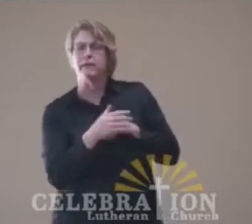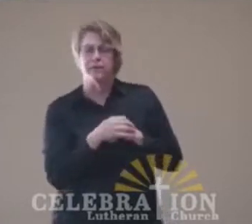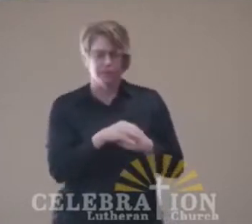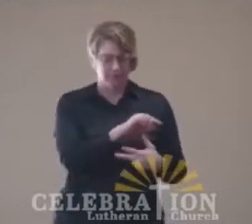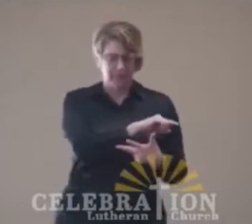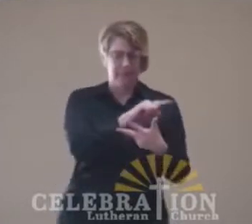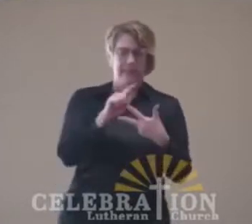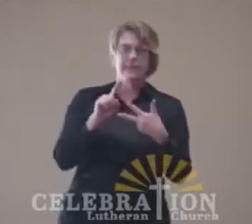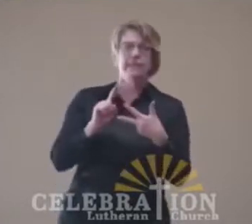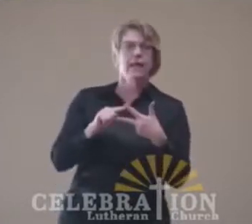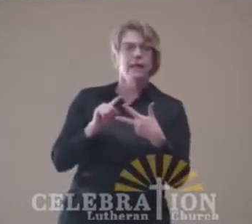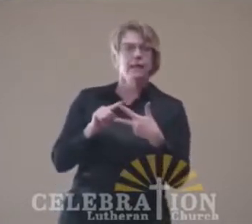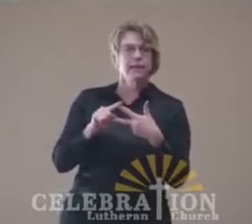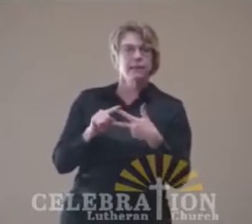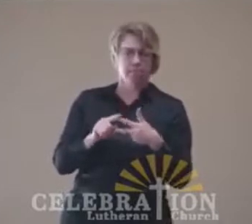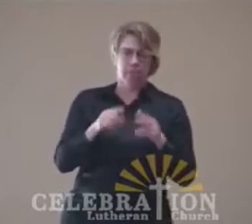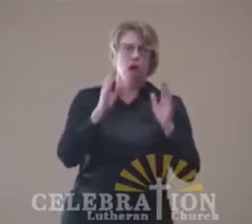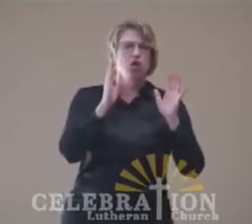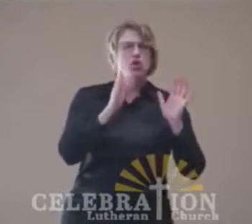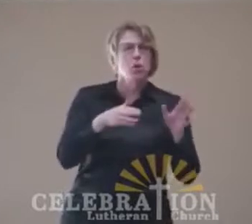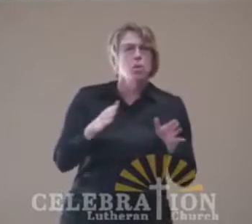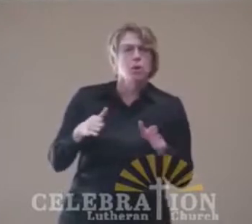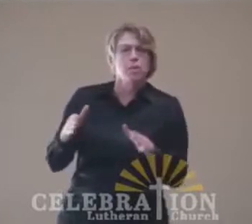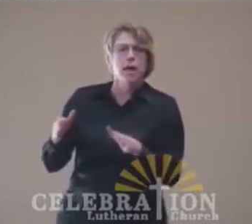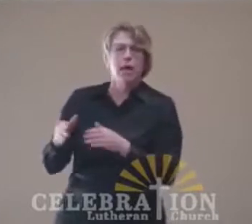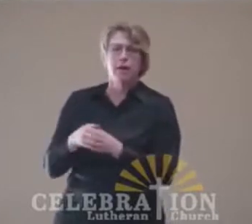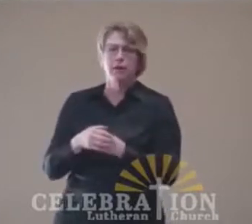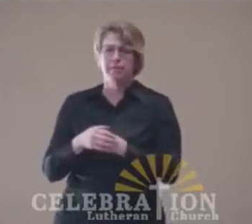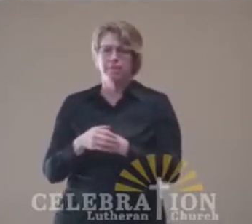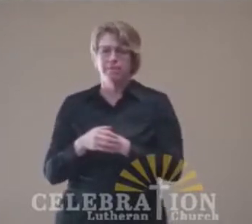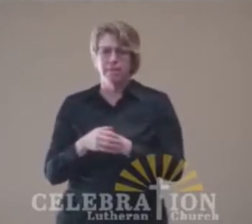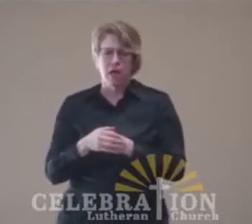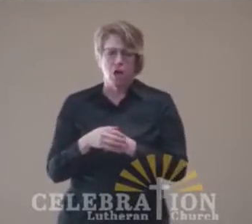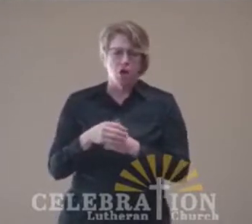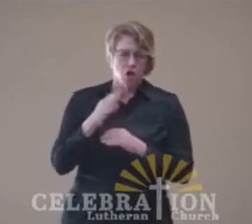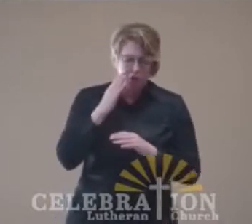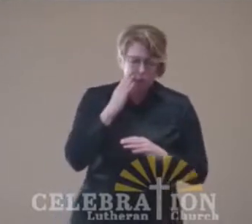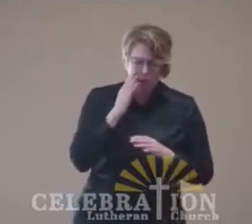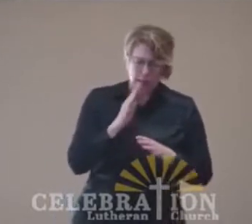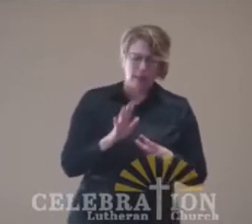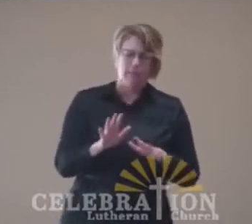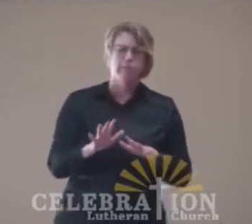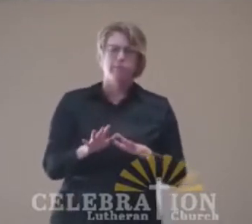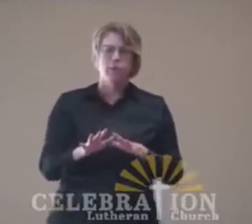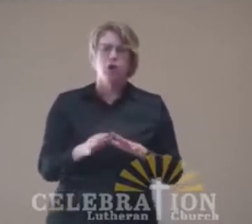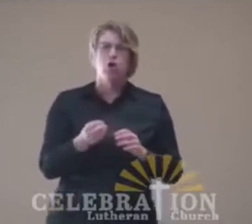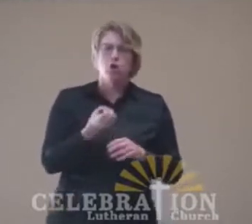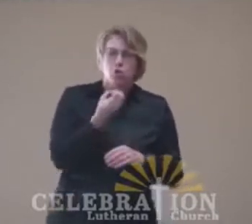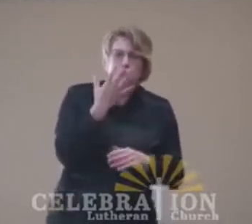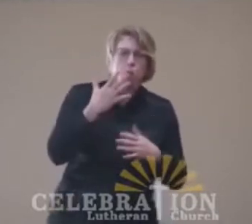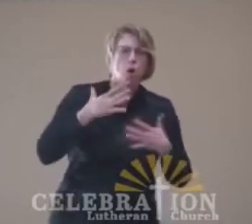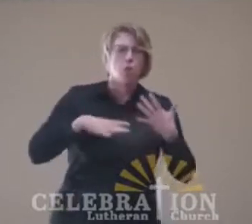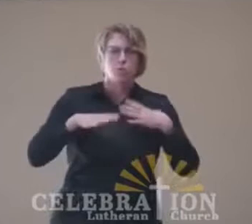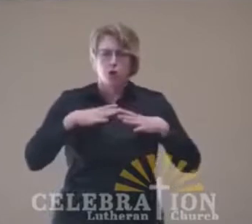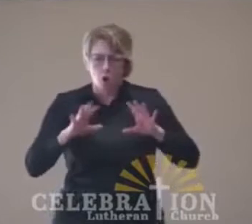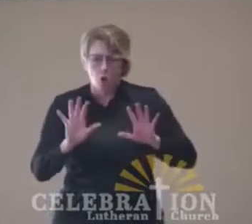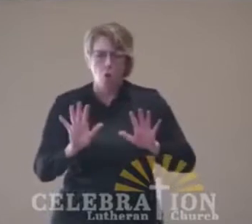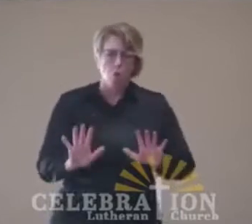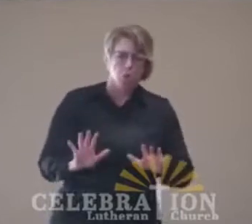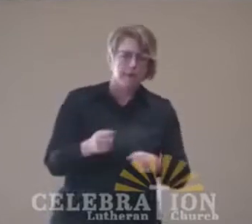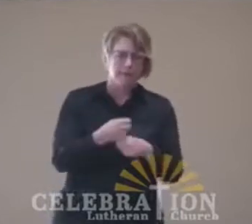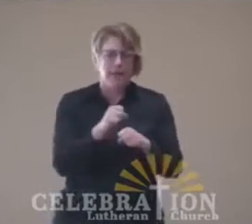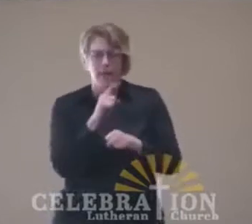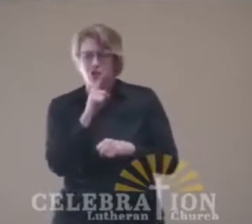Next, you prepare. So once you know where you're going to cross, you prepare to cross. You put your waterproof, you put your warm clothing, make sure it's